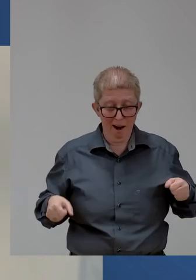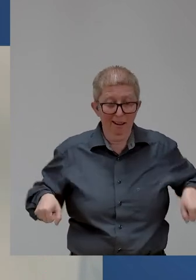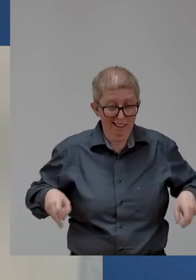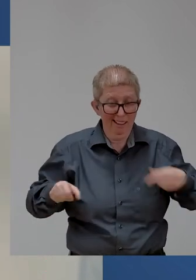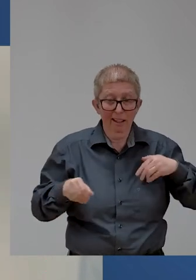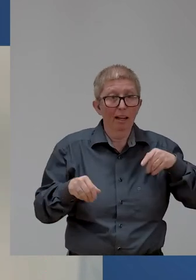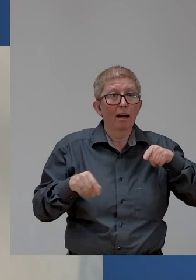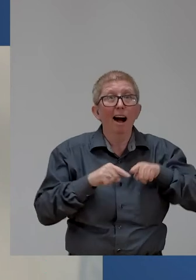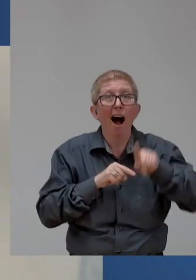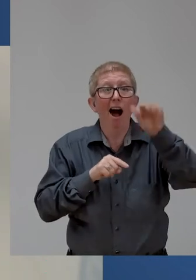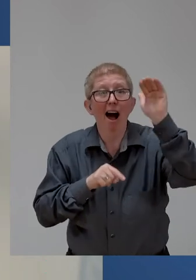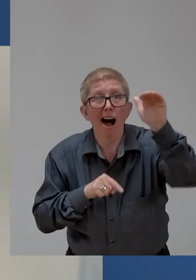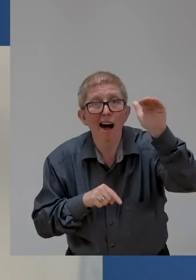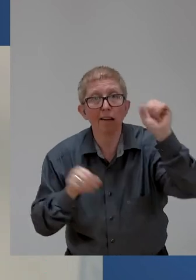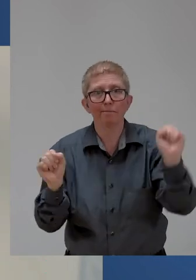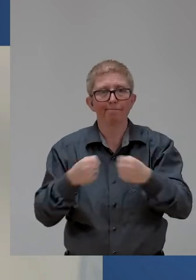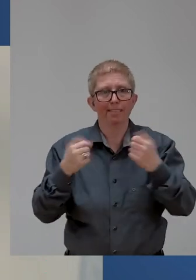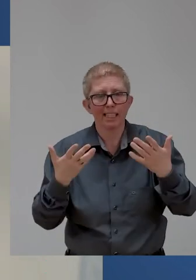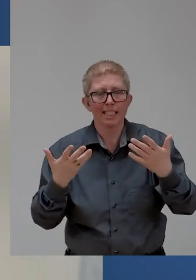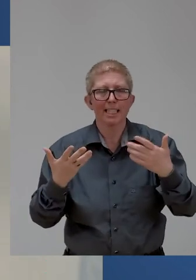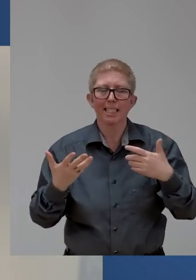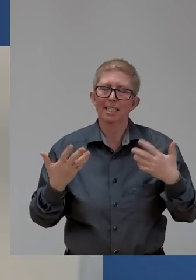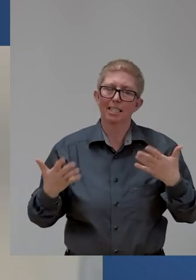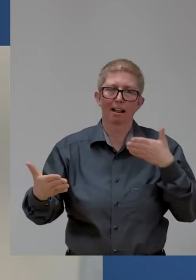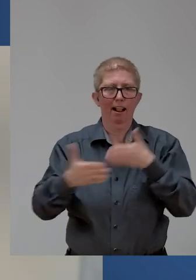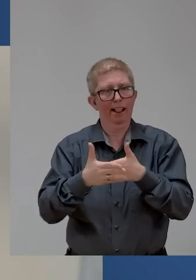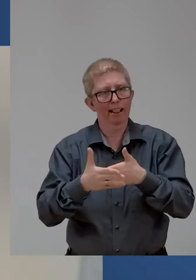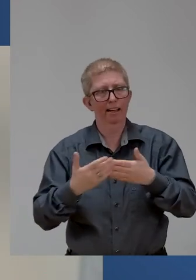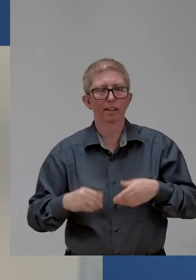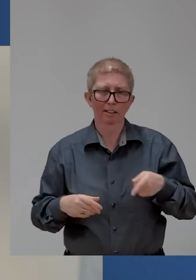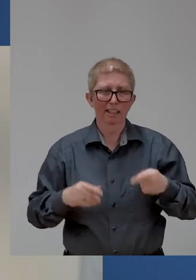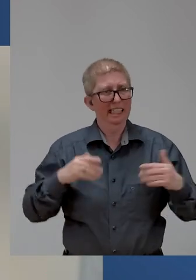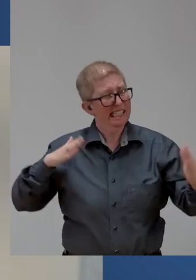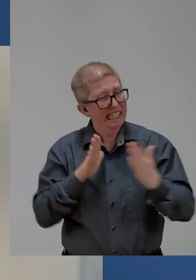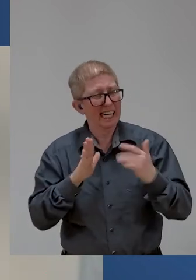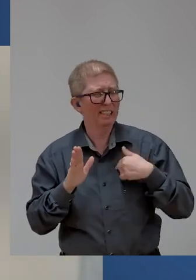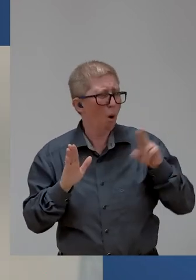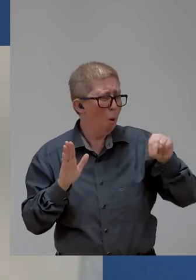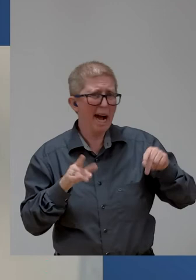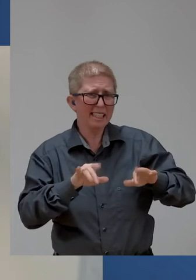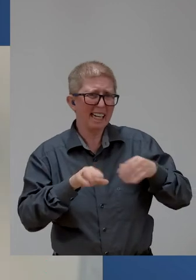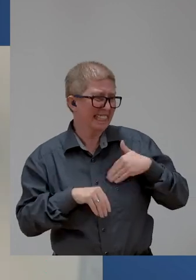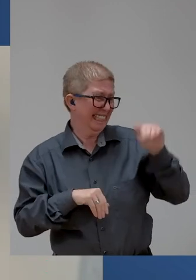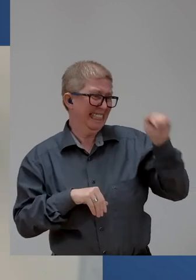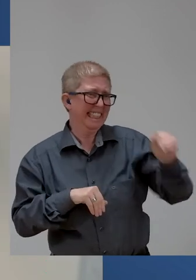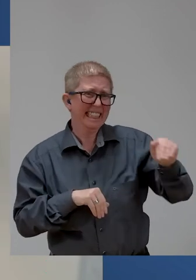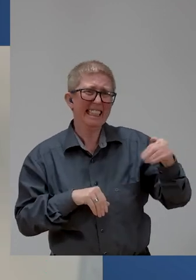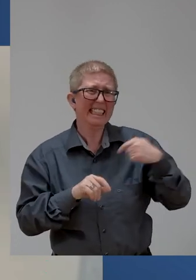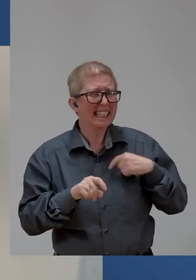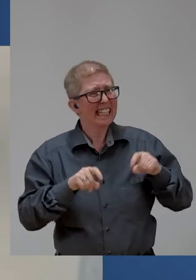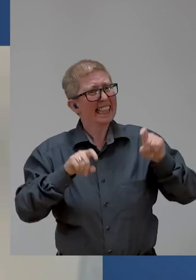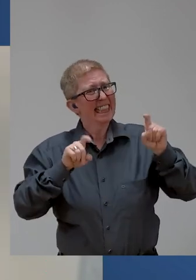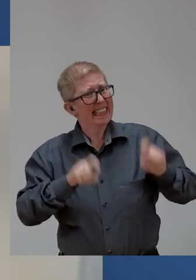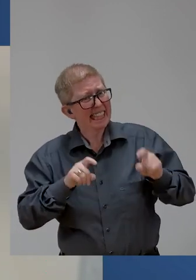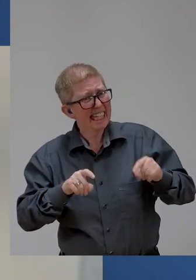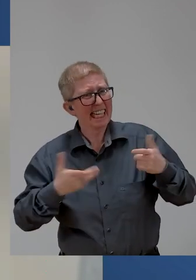endeavor, the biggest challenge was explaining to UN Secretariat staff that I didn't only need the seat when I was physically in it, but I also